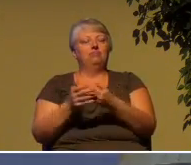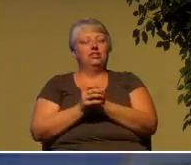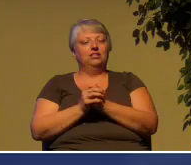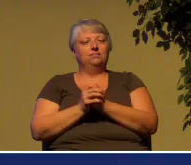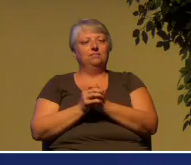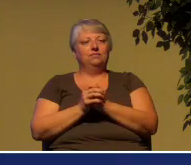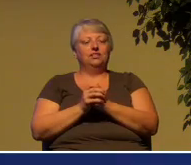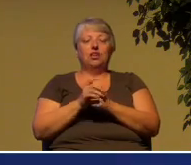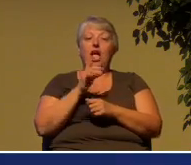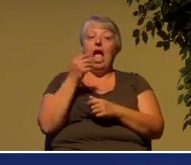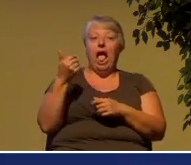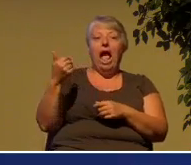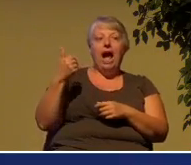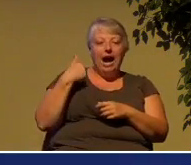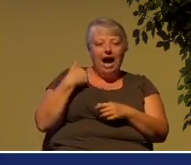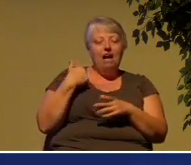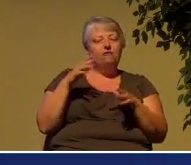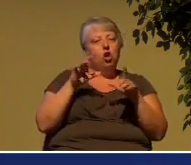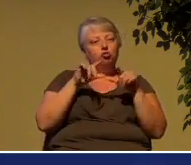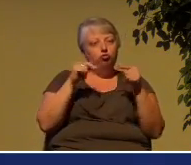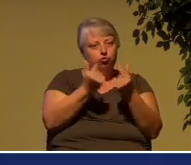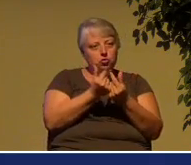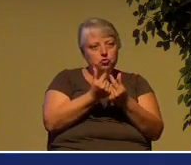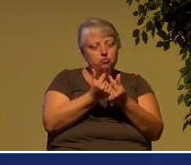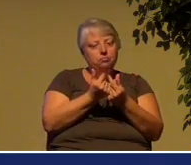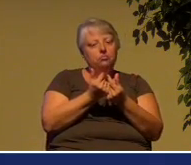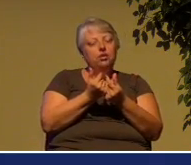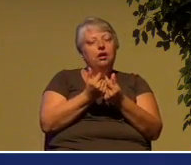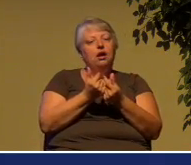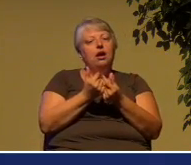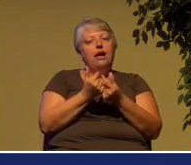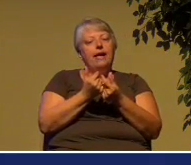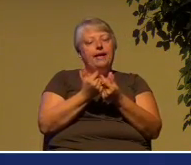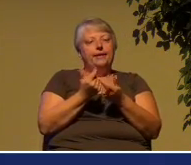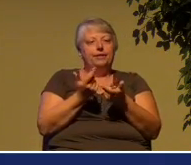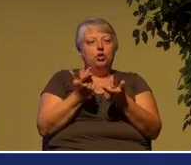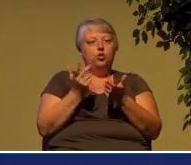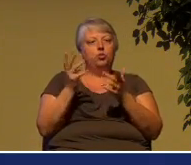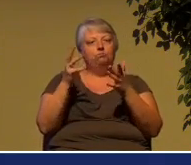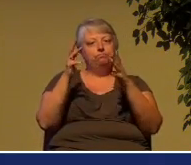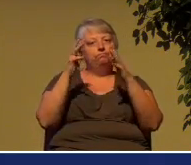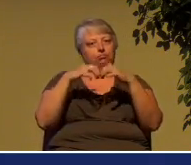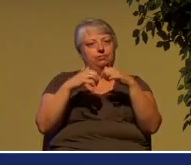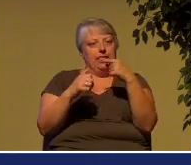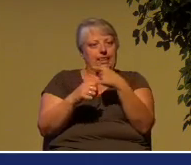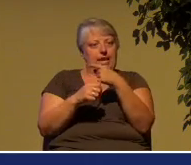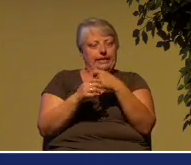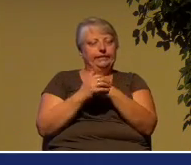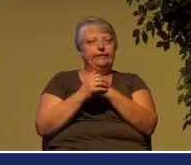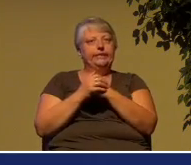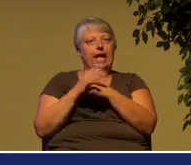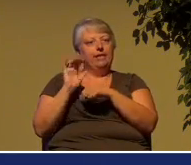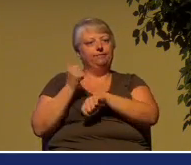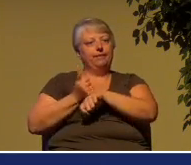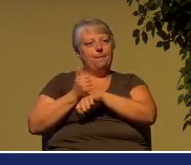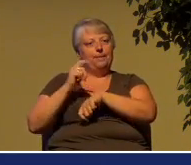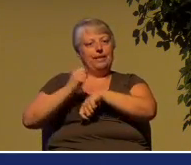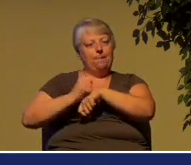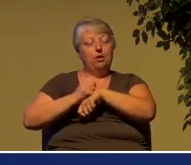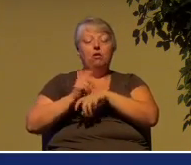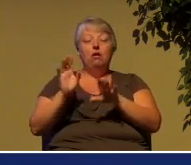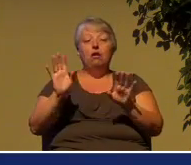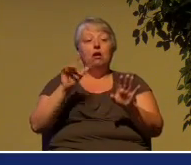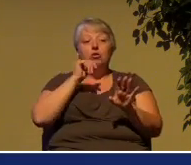is a movement in Israel today among the Orthodox. Not everybody shares this because Israel is primarily a